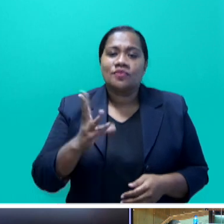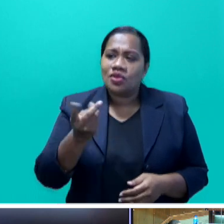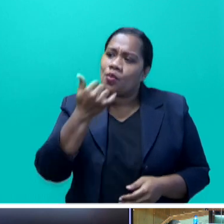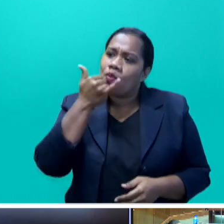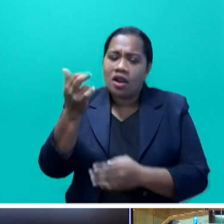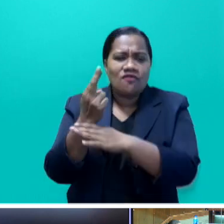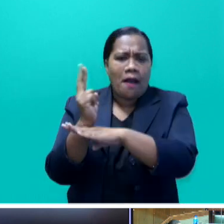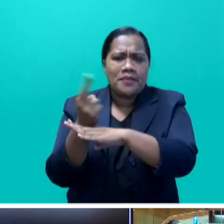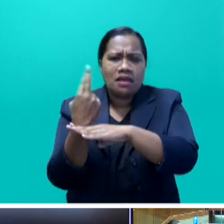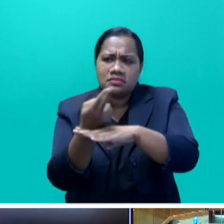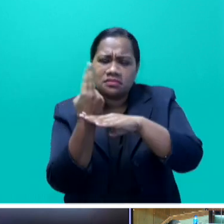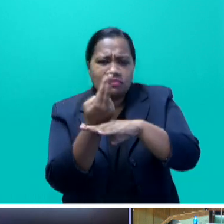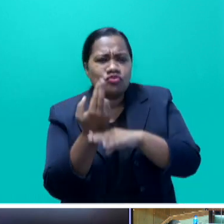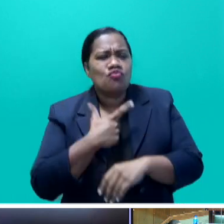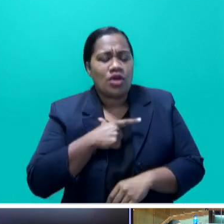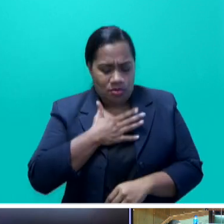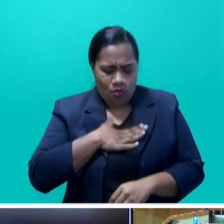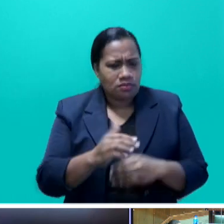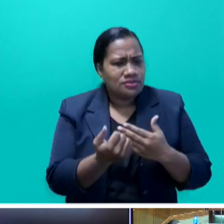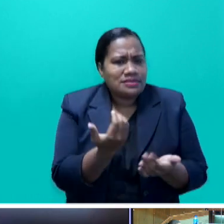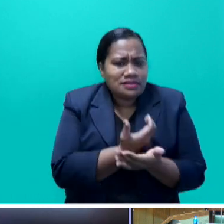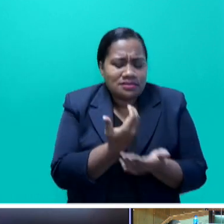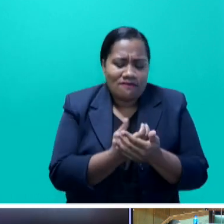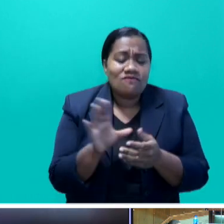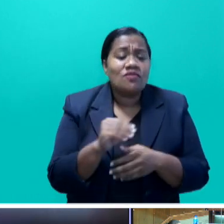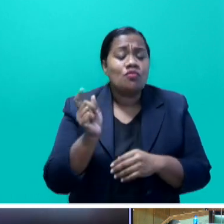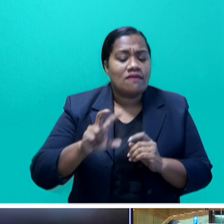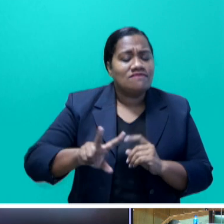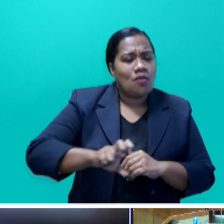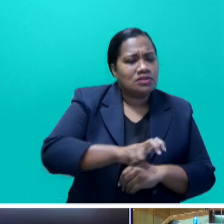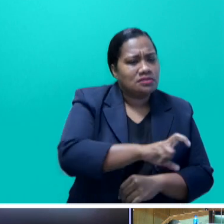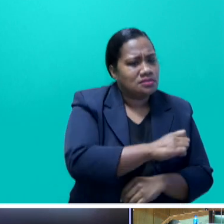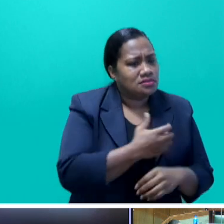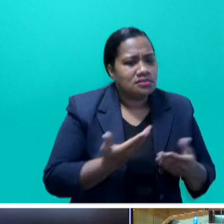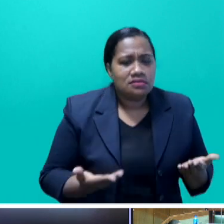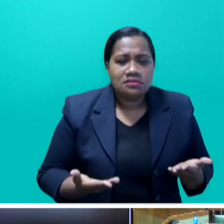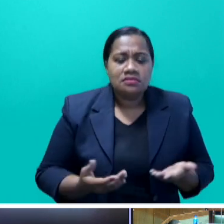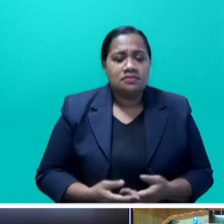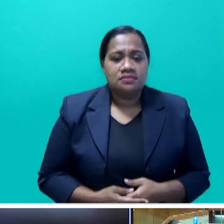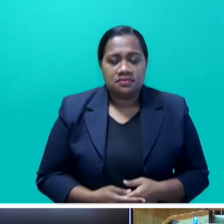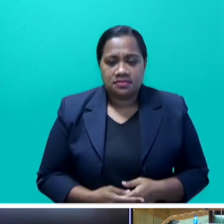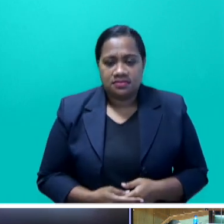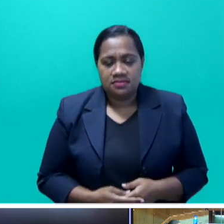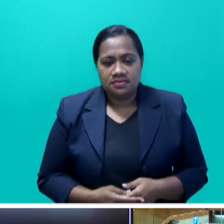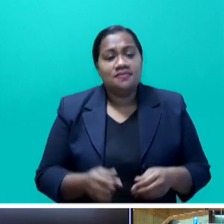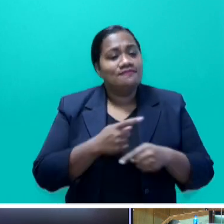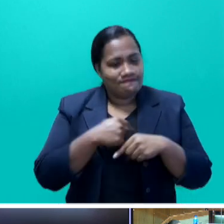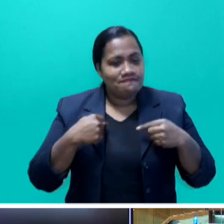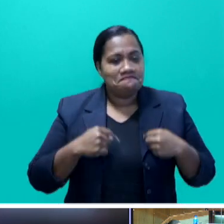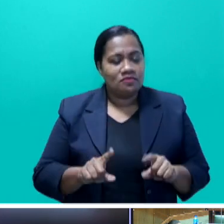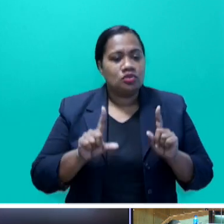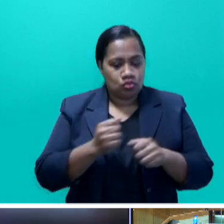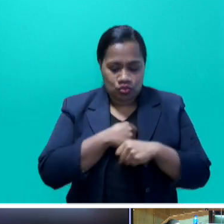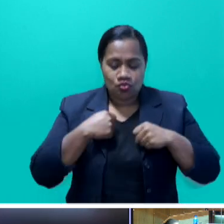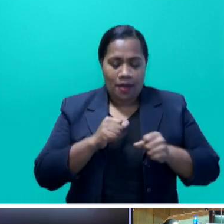and cry to be saved from the virus they're dismissed as insignificant. And we will do our best for